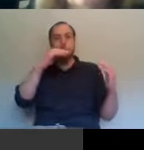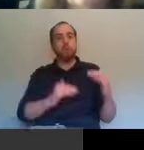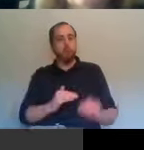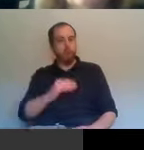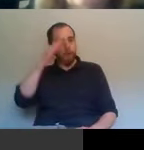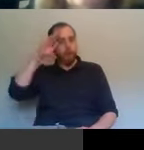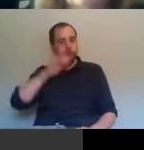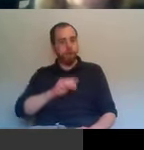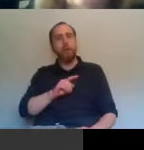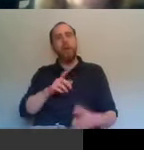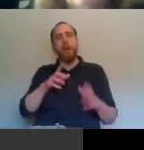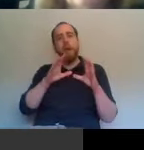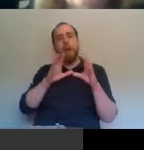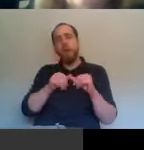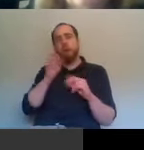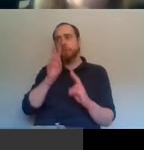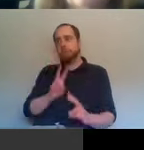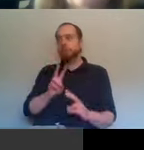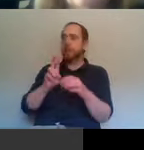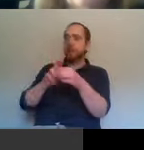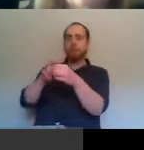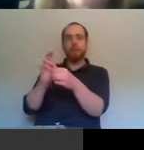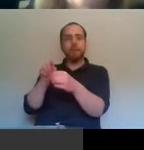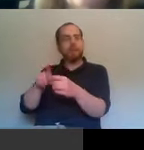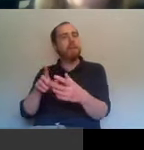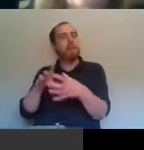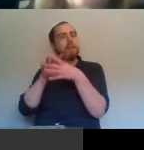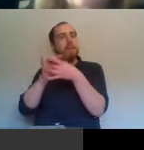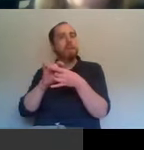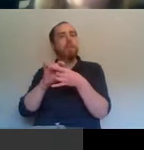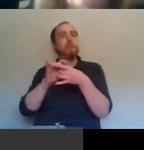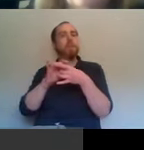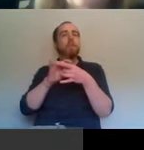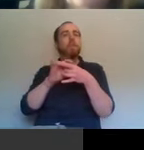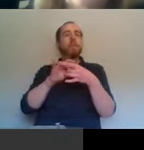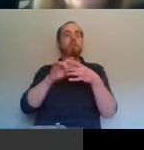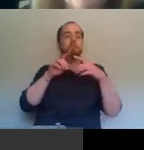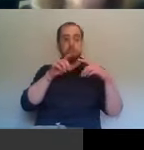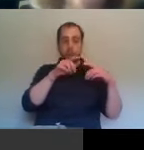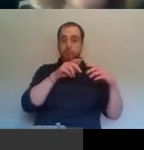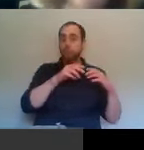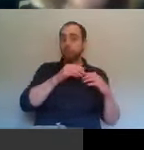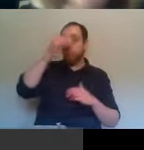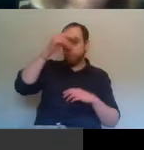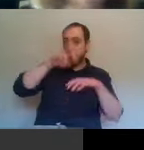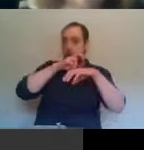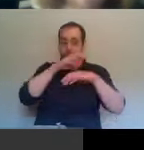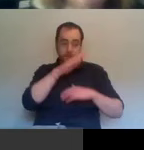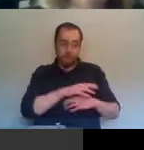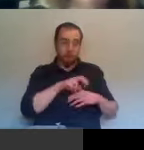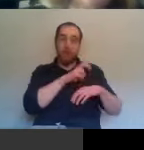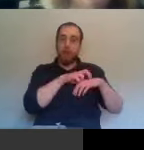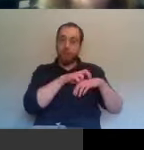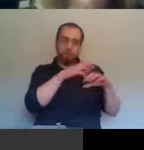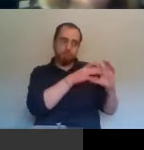viewed, you know, when it comes to the relationship between the two parts of this island? Well, I, I think some of